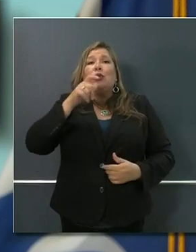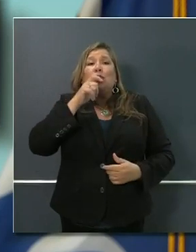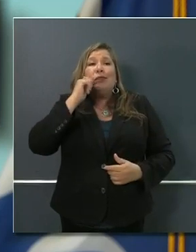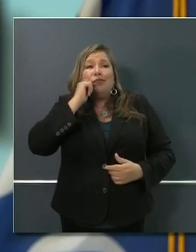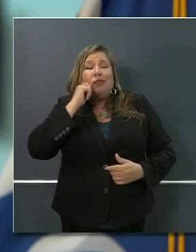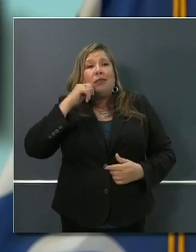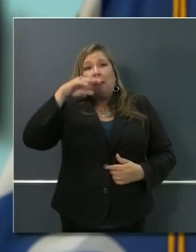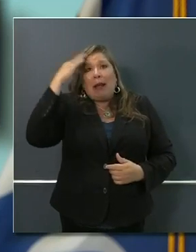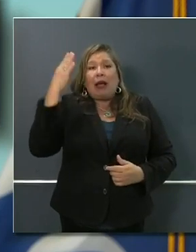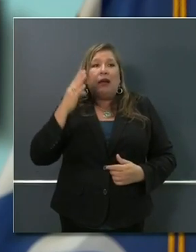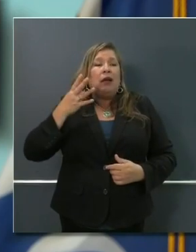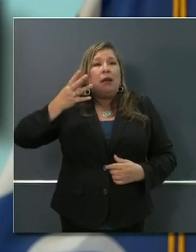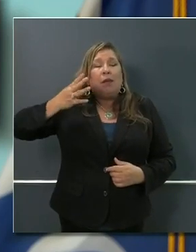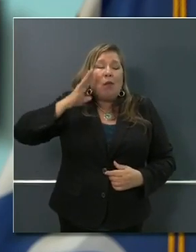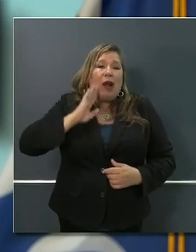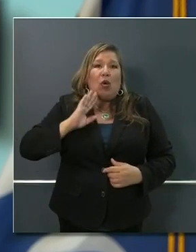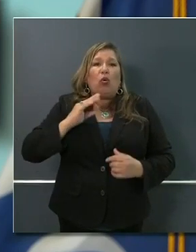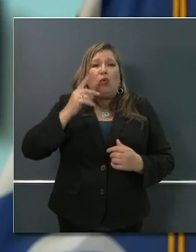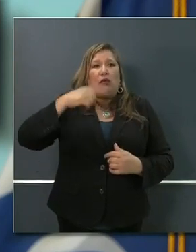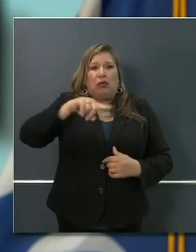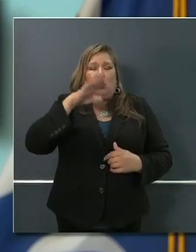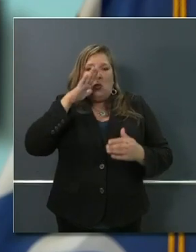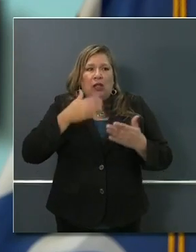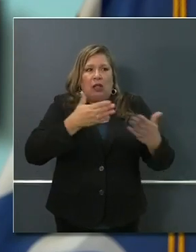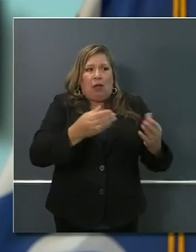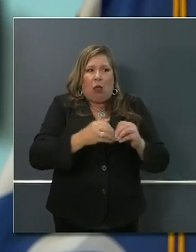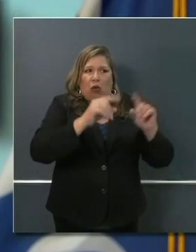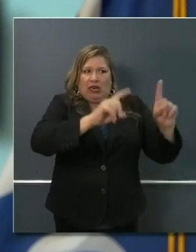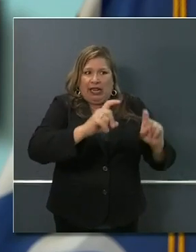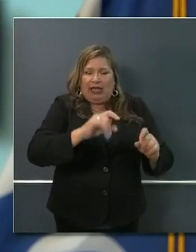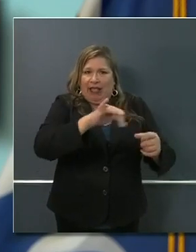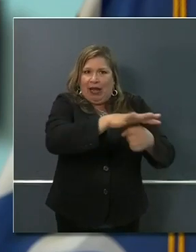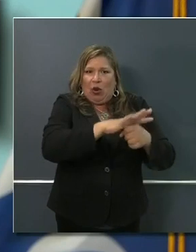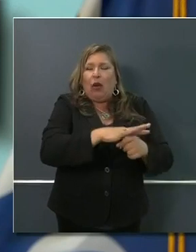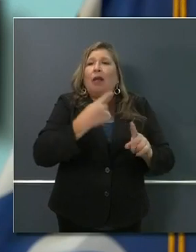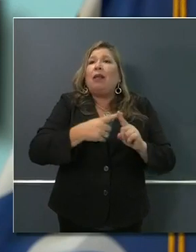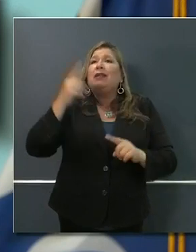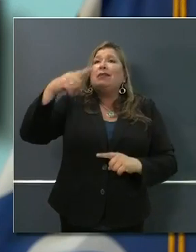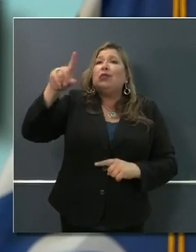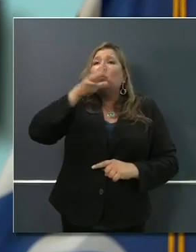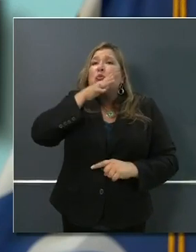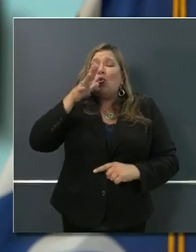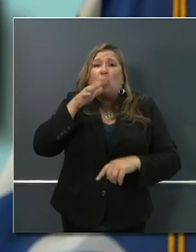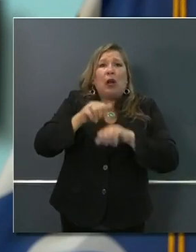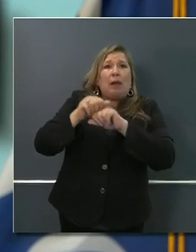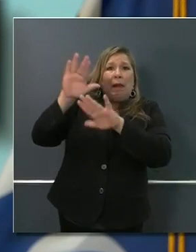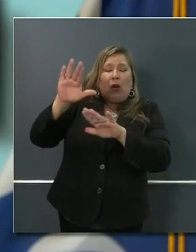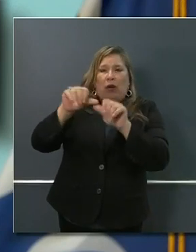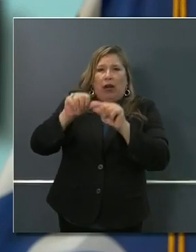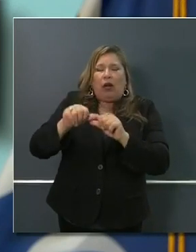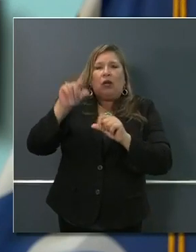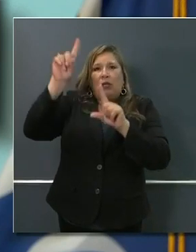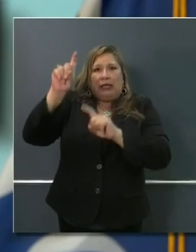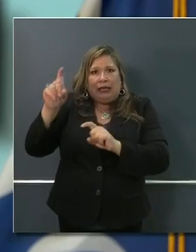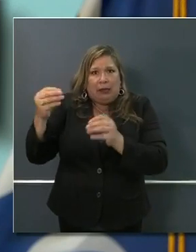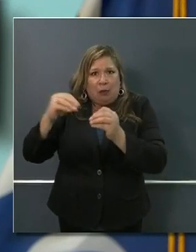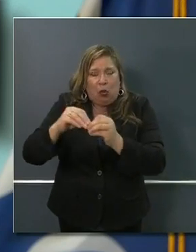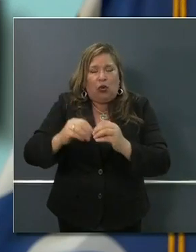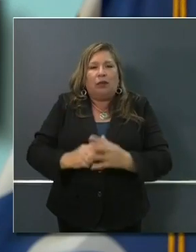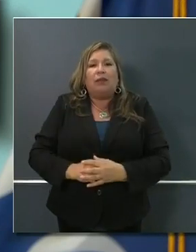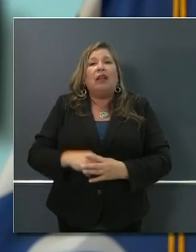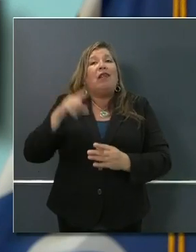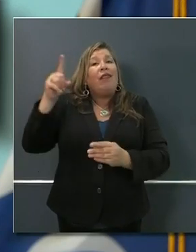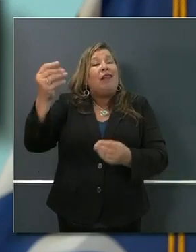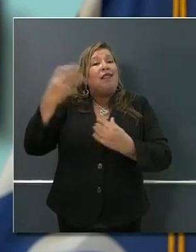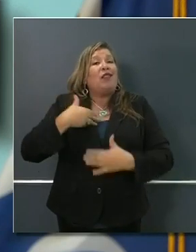I mentioned that OptumServe, 80 sites, all of them will be operational. By Monday, they assure me of that. We'll